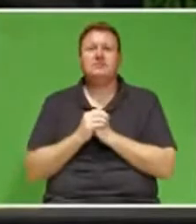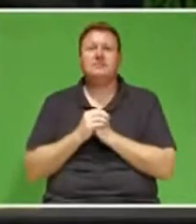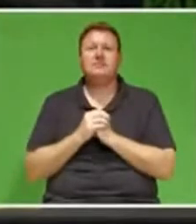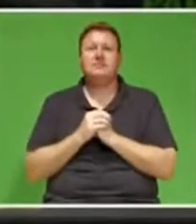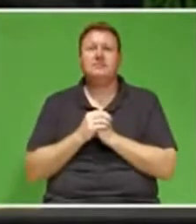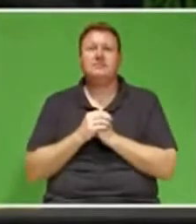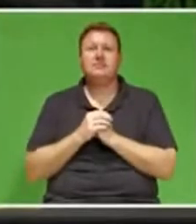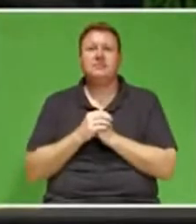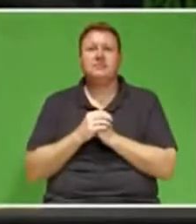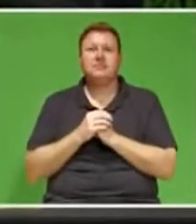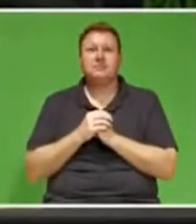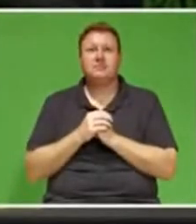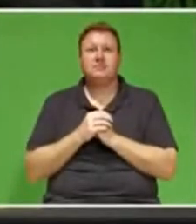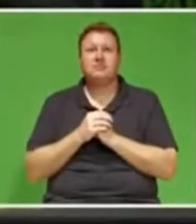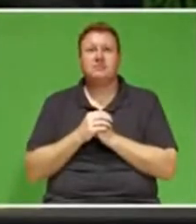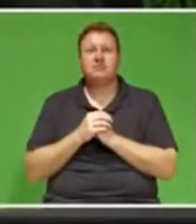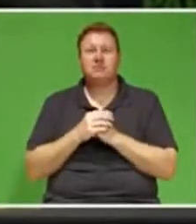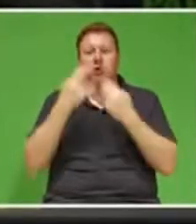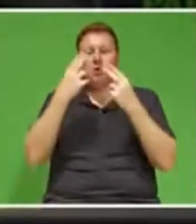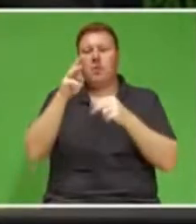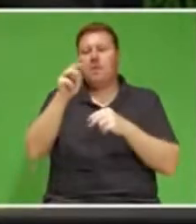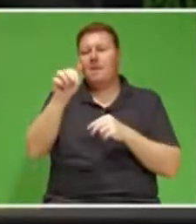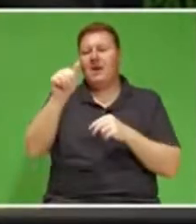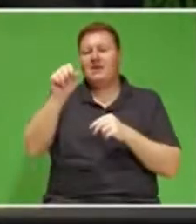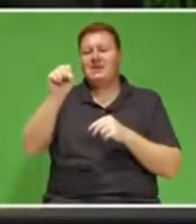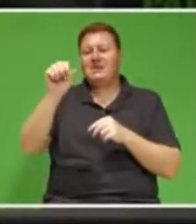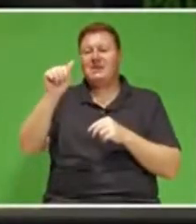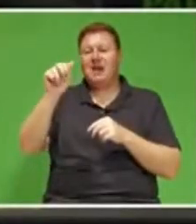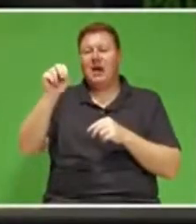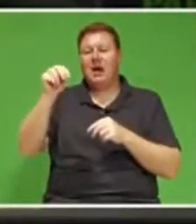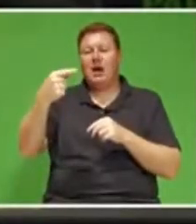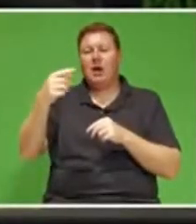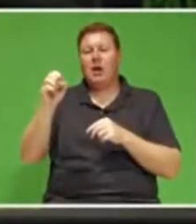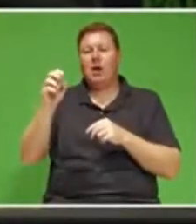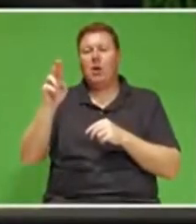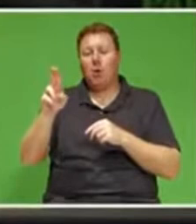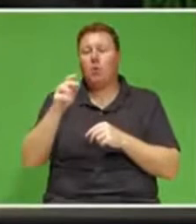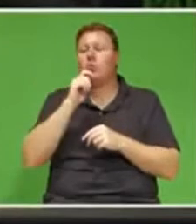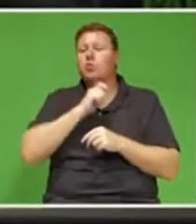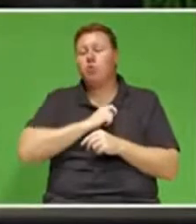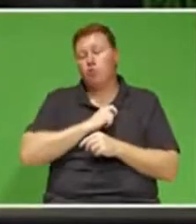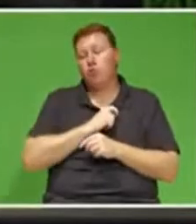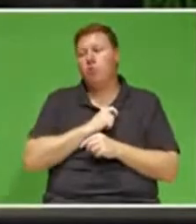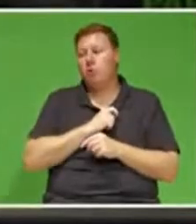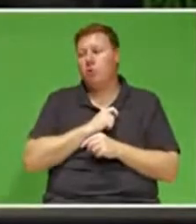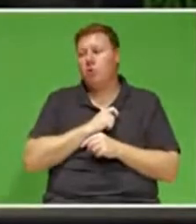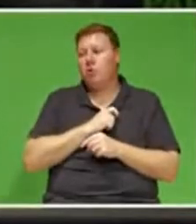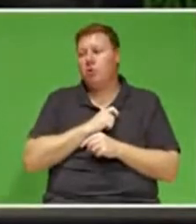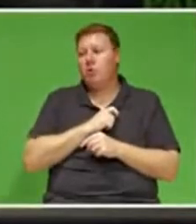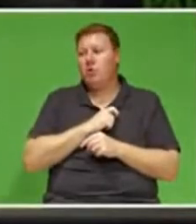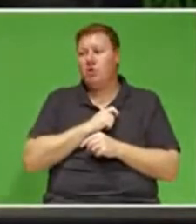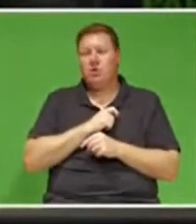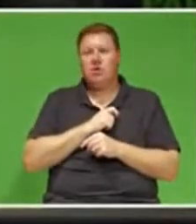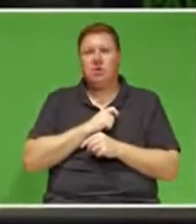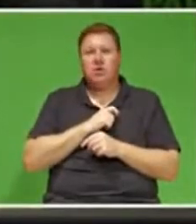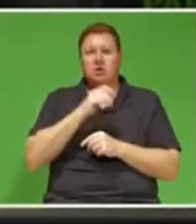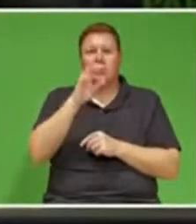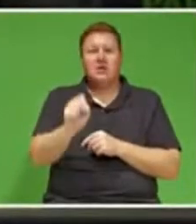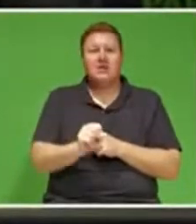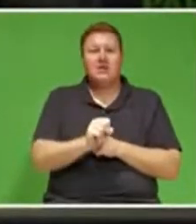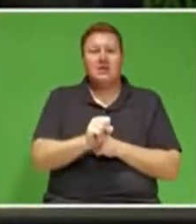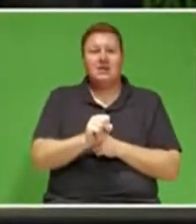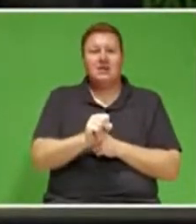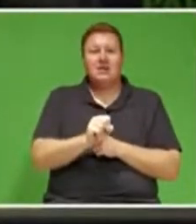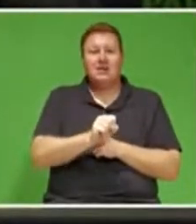Indeed, Honorable Masango, South Africans need hand-ups and not